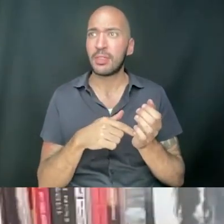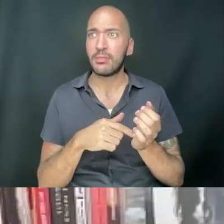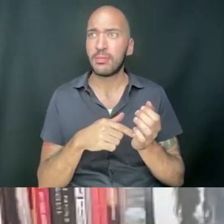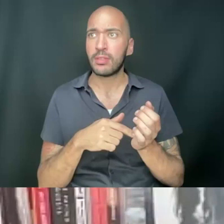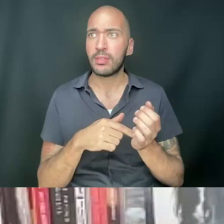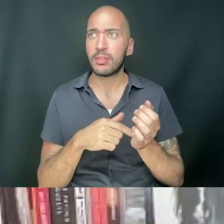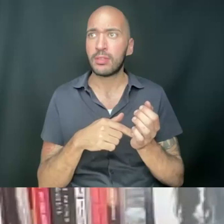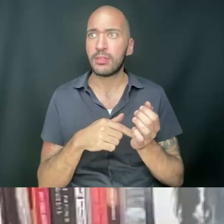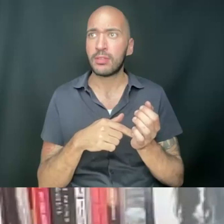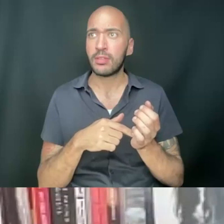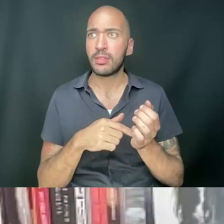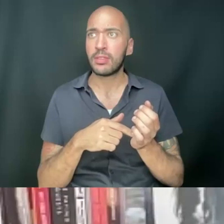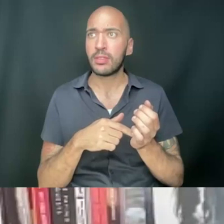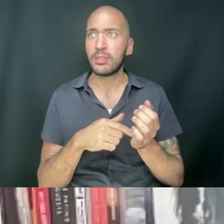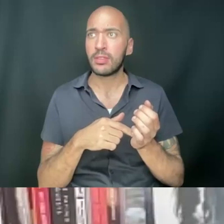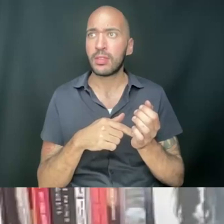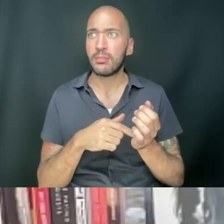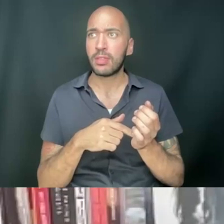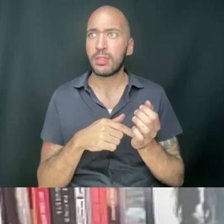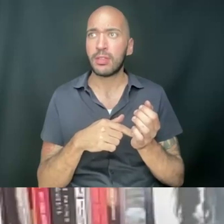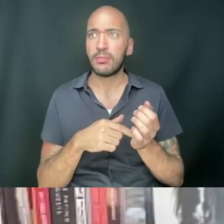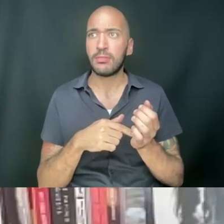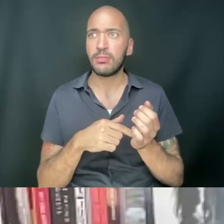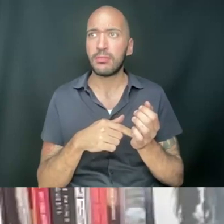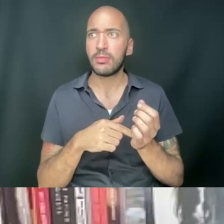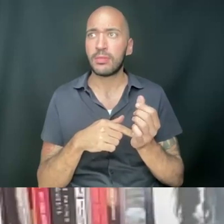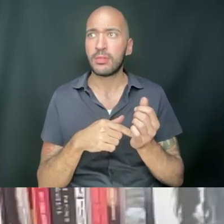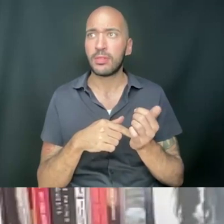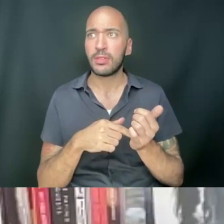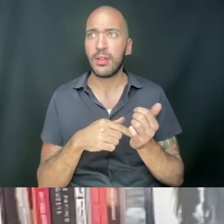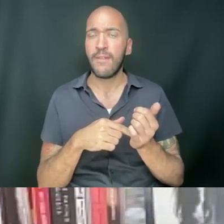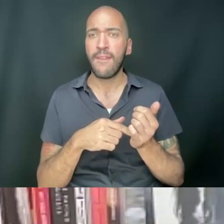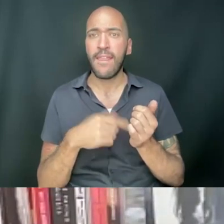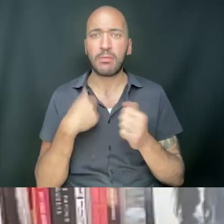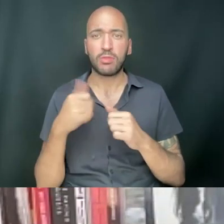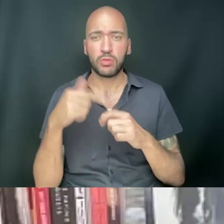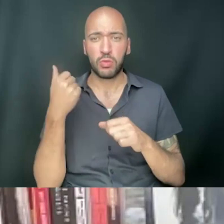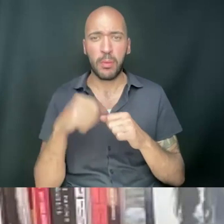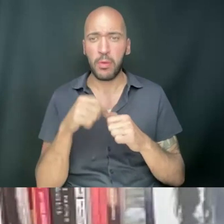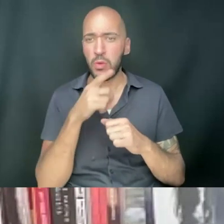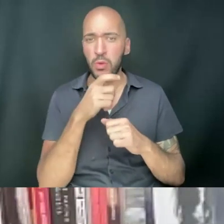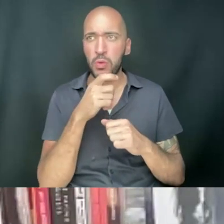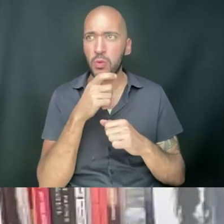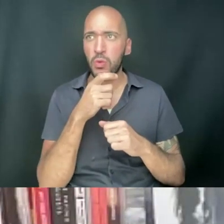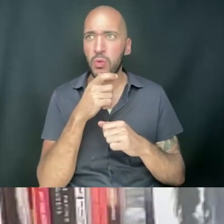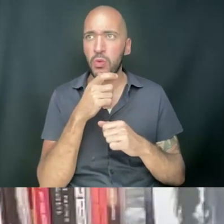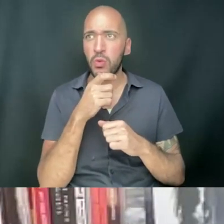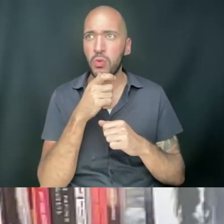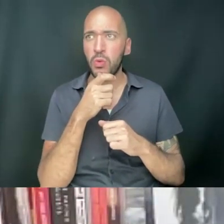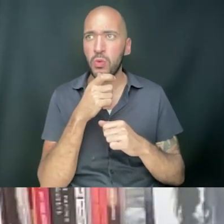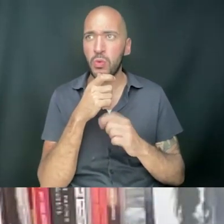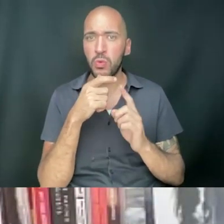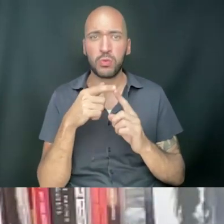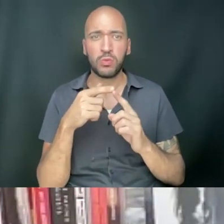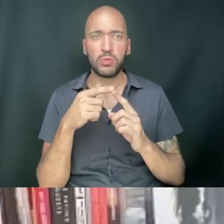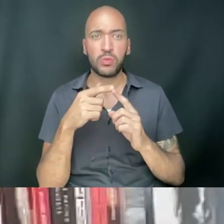Yeah, I'm trying to remember who, it might have been Melanie Yazzie again, who was